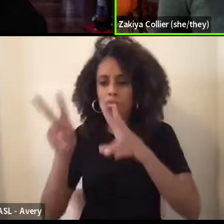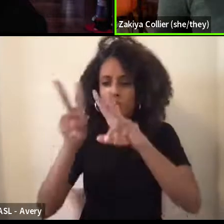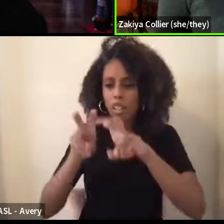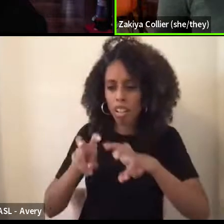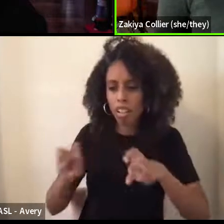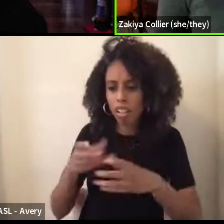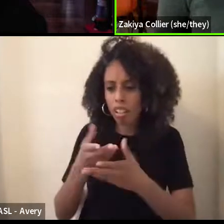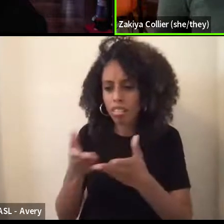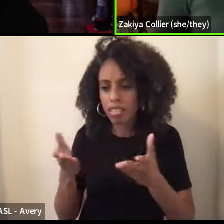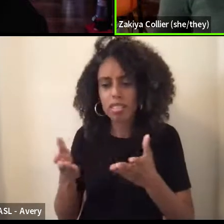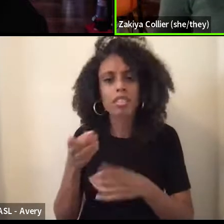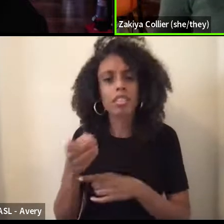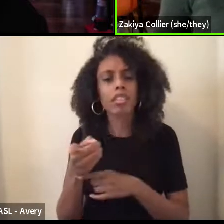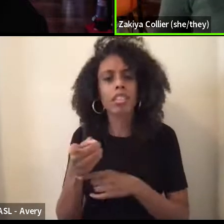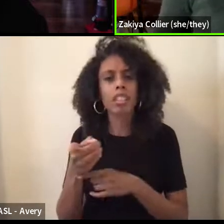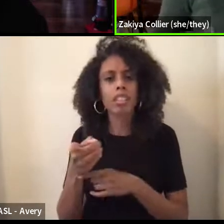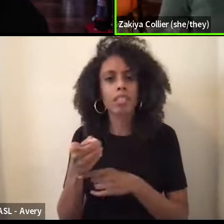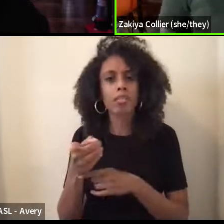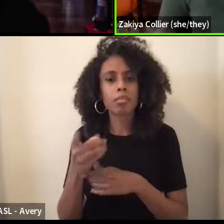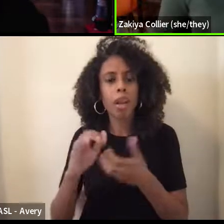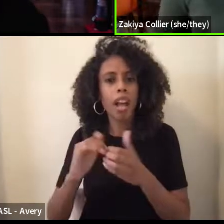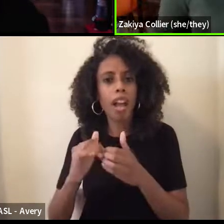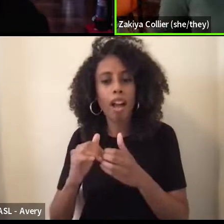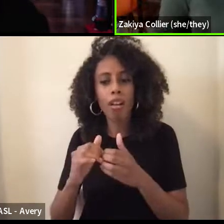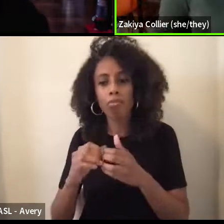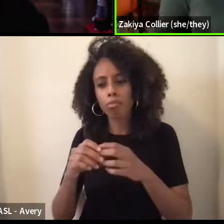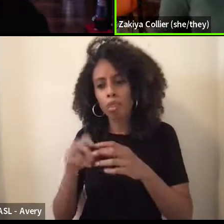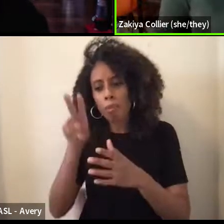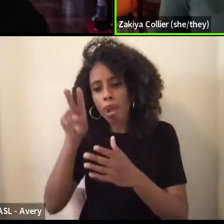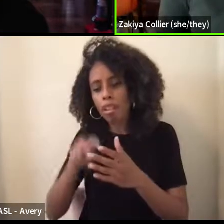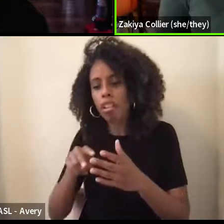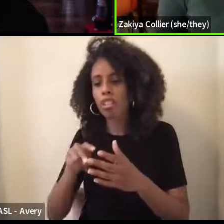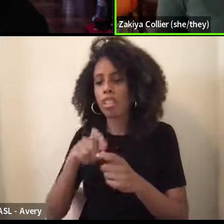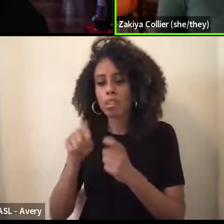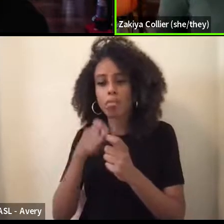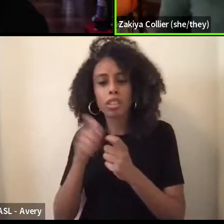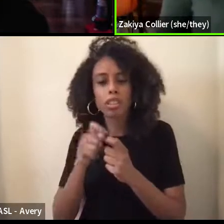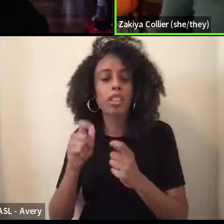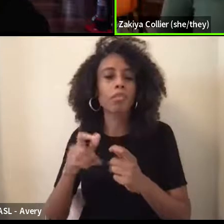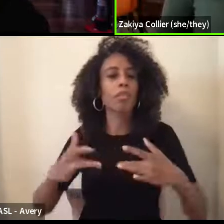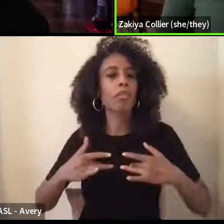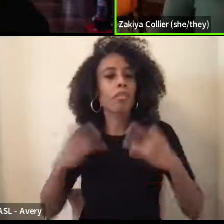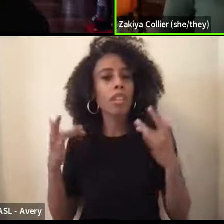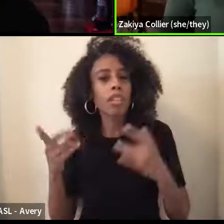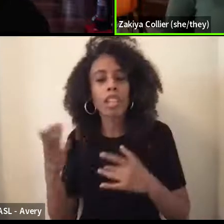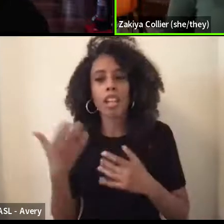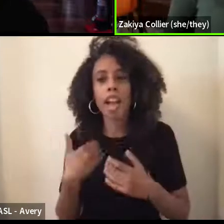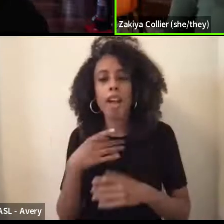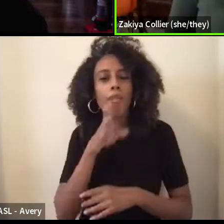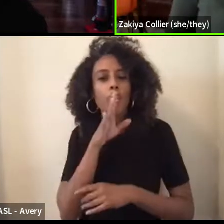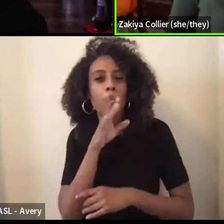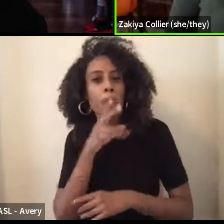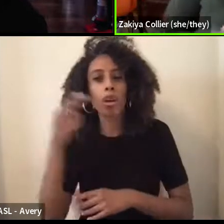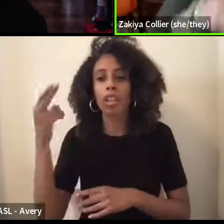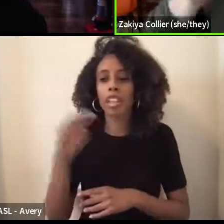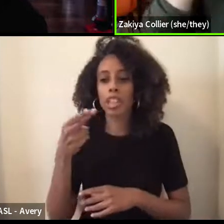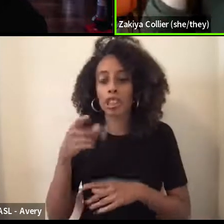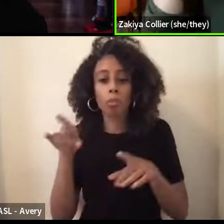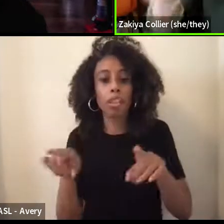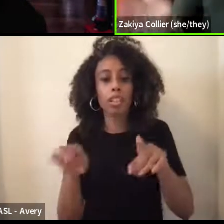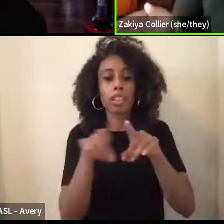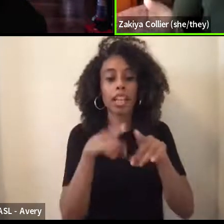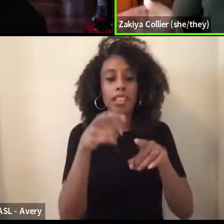by like actually looking at certain events and having an oral history next to the headline